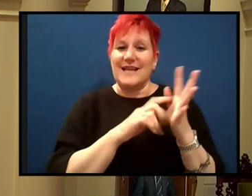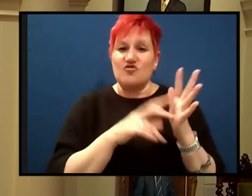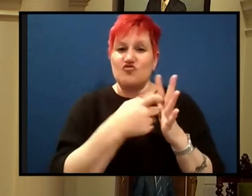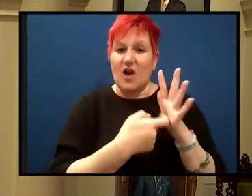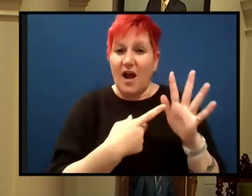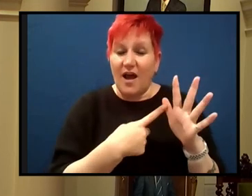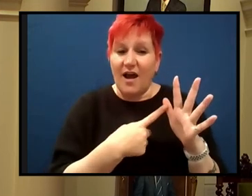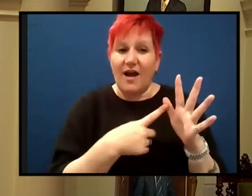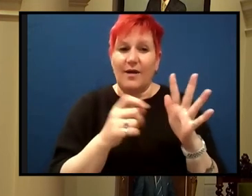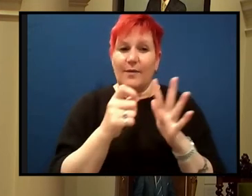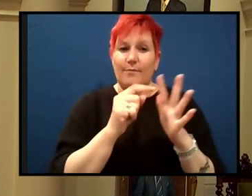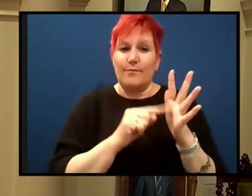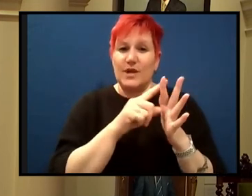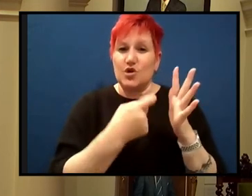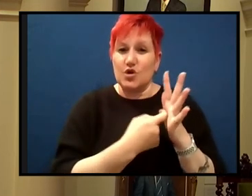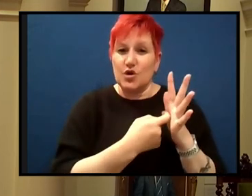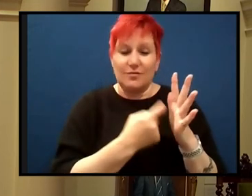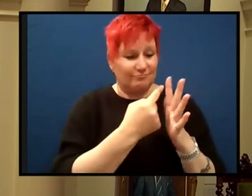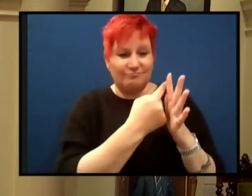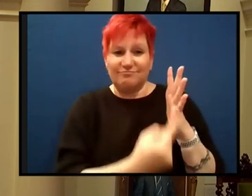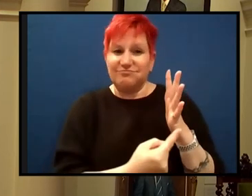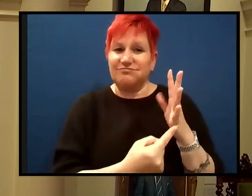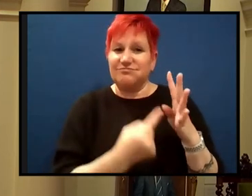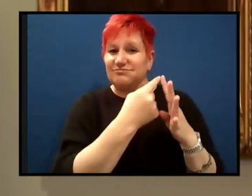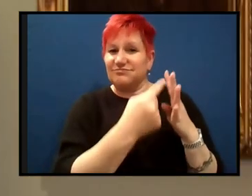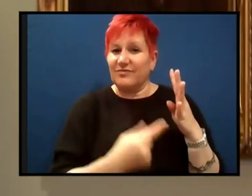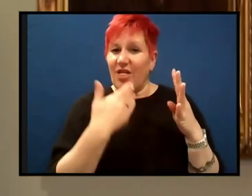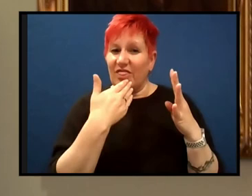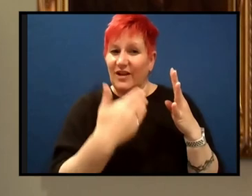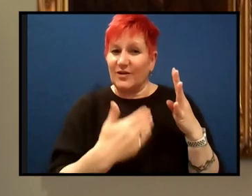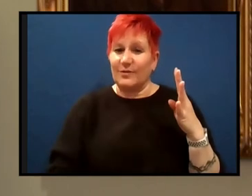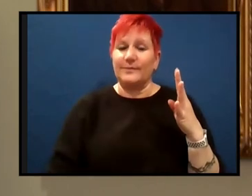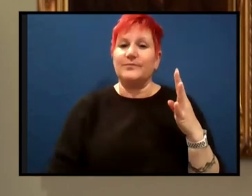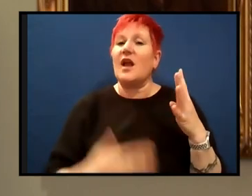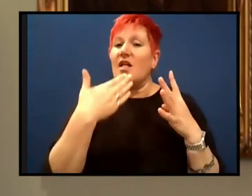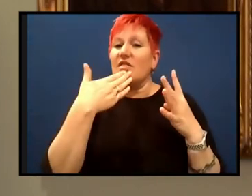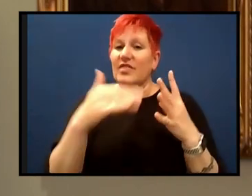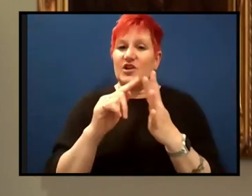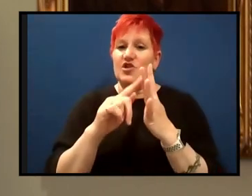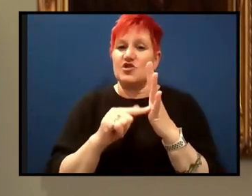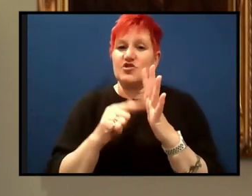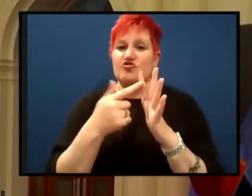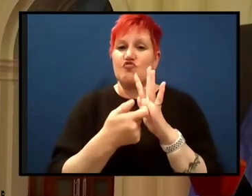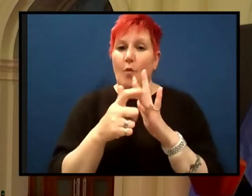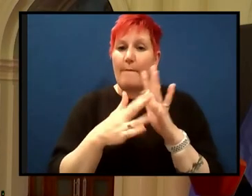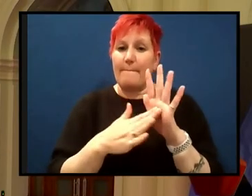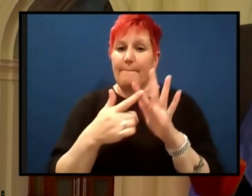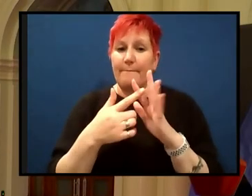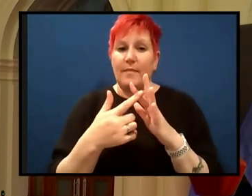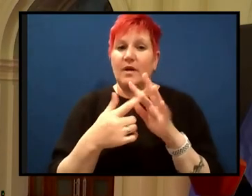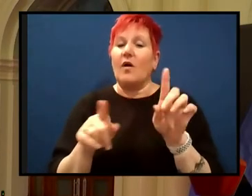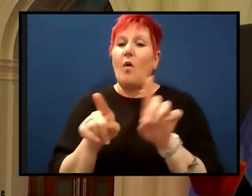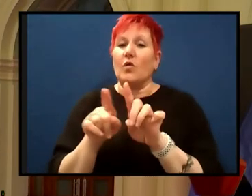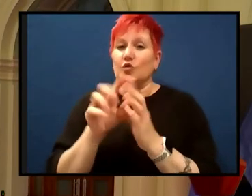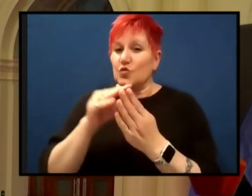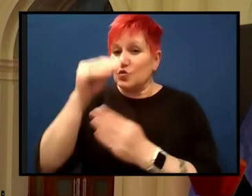coming in tonight. Thank you. Thank you. And also thanks to Jerome Holliman and the students of Northcote High who came